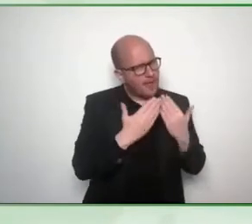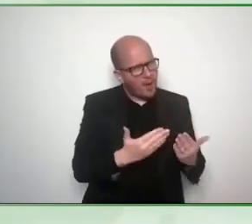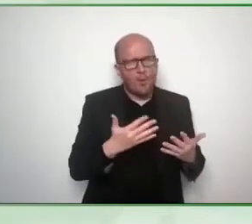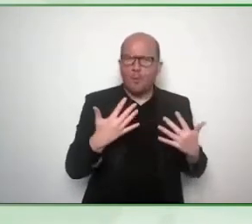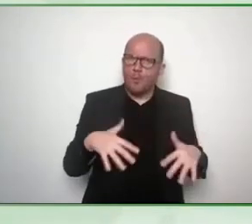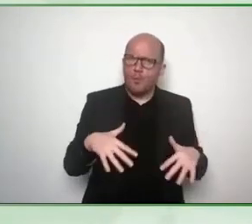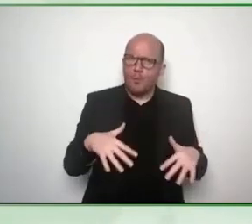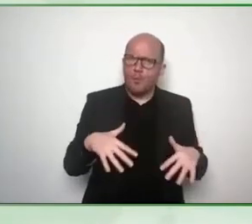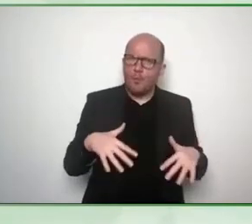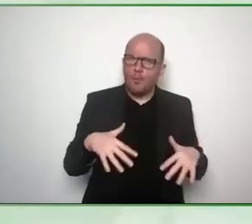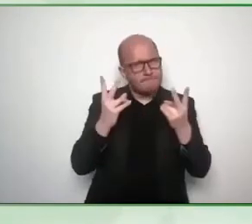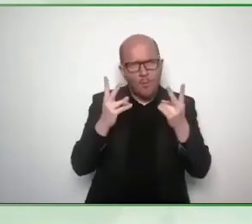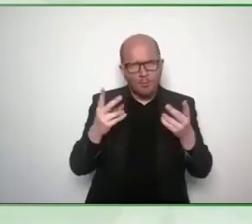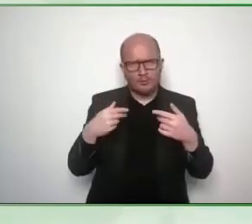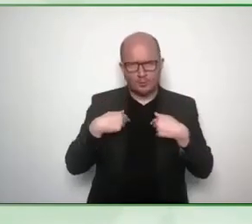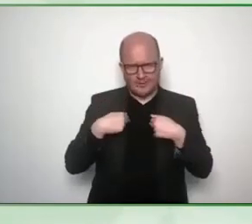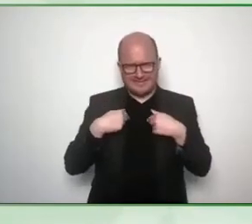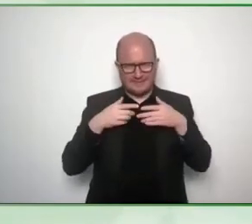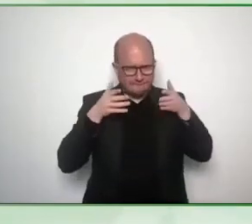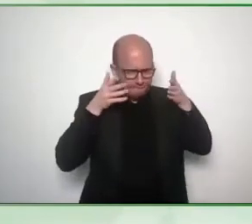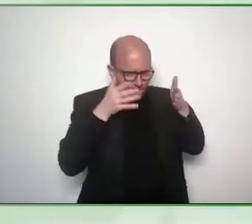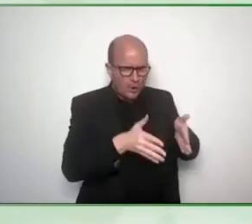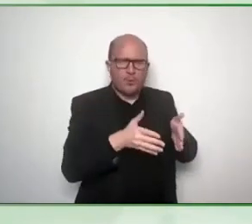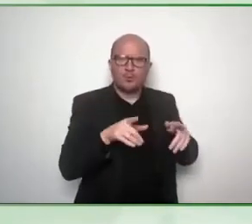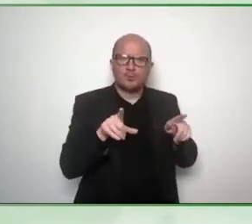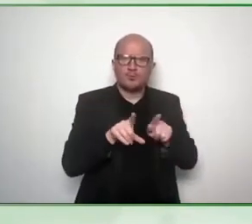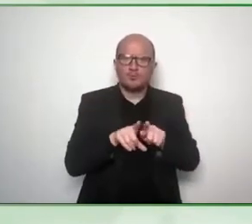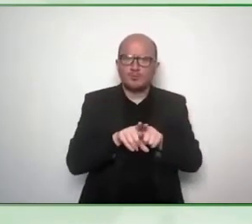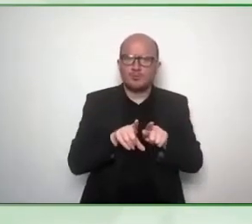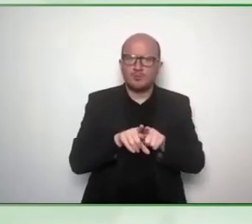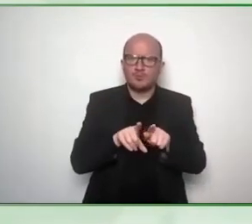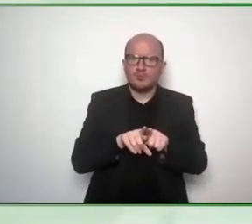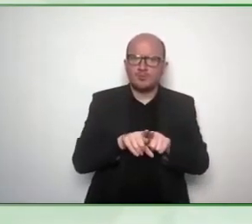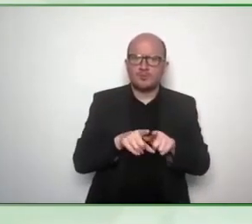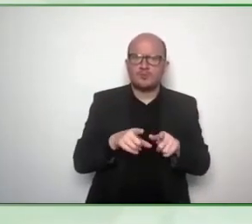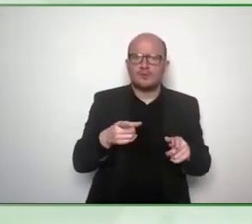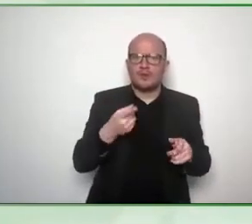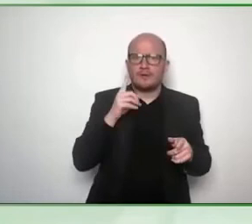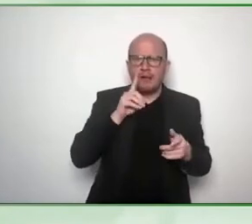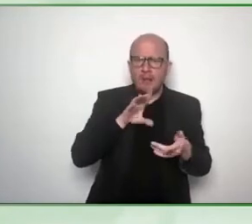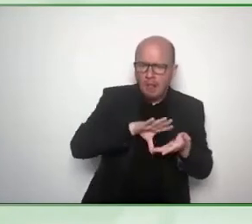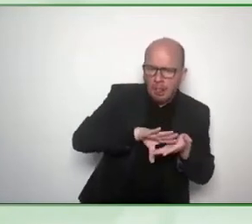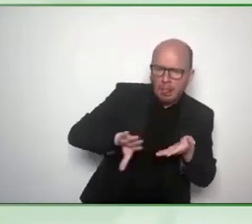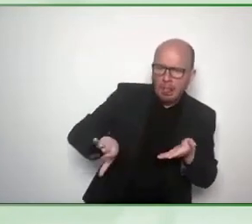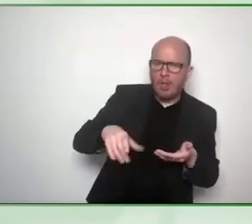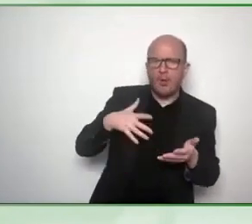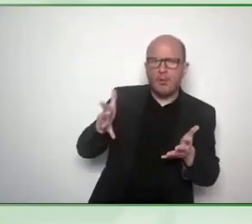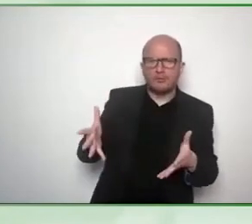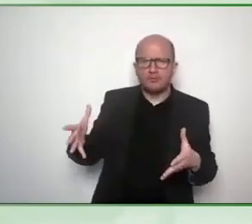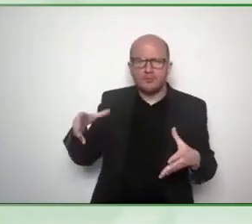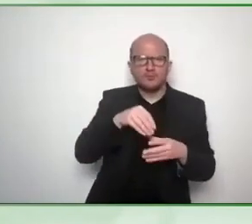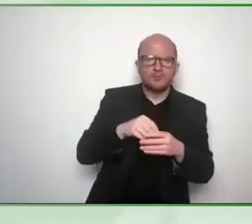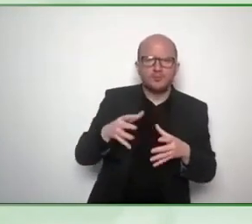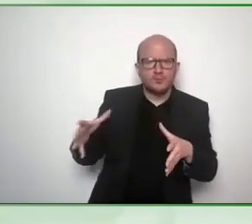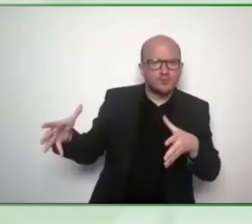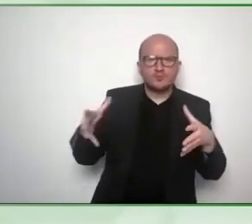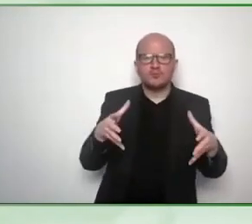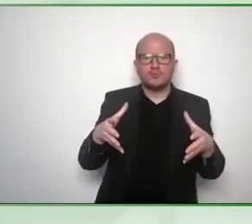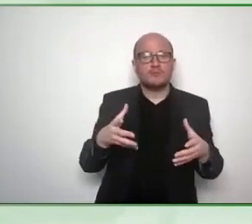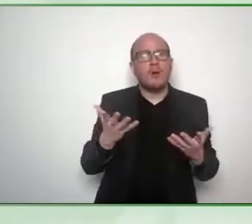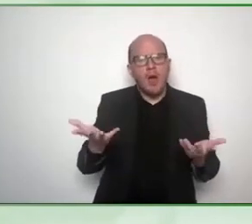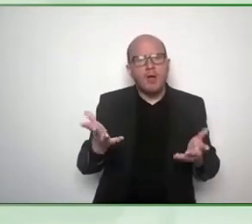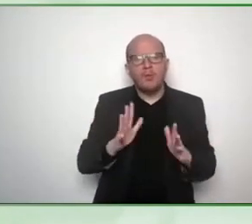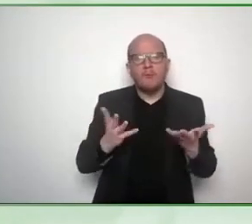within the marginalized groups yeah I think this issue of trust comes to play a lot